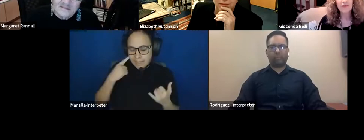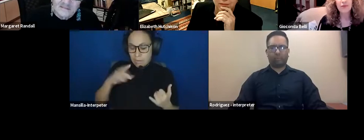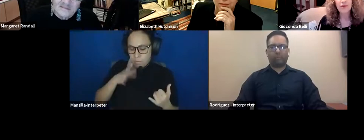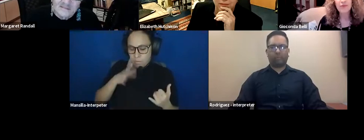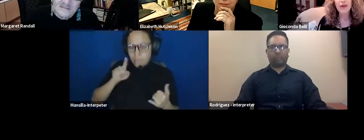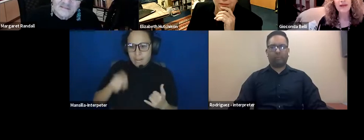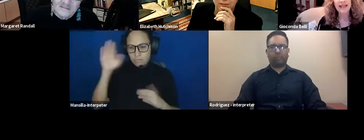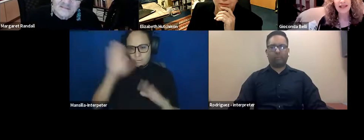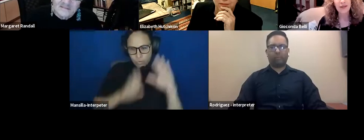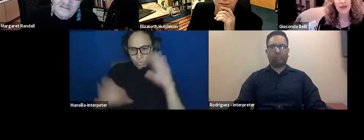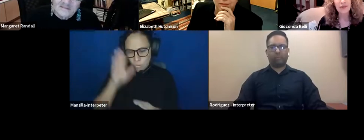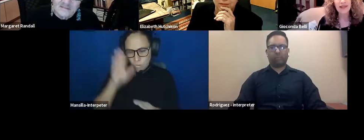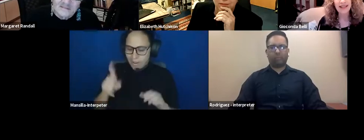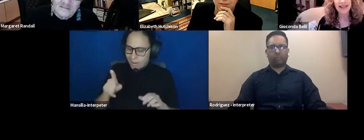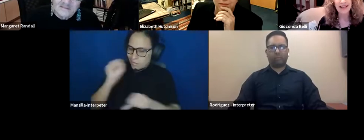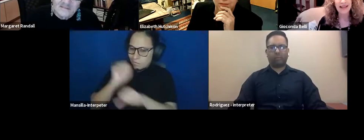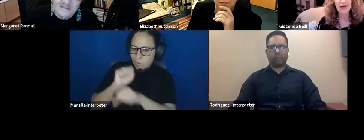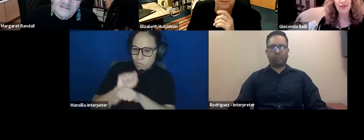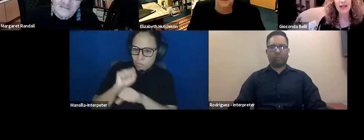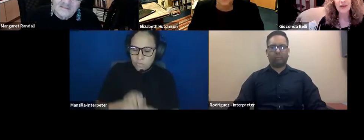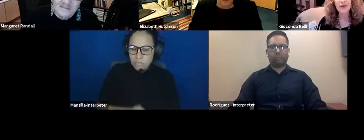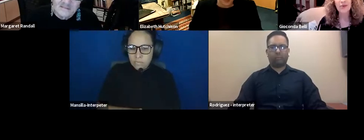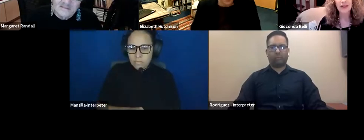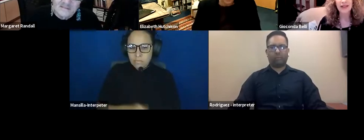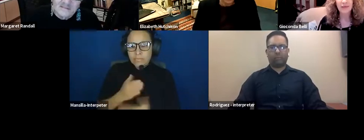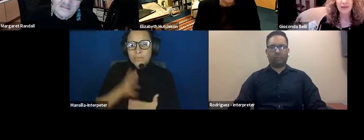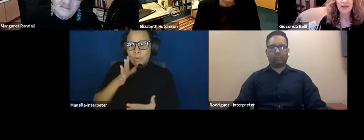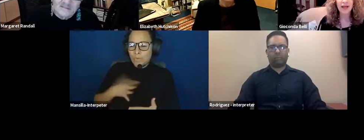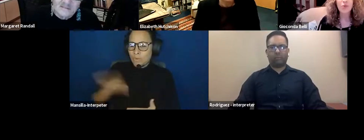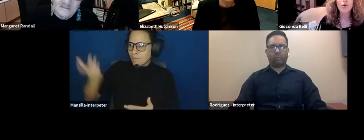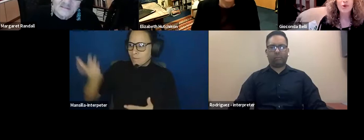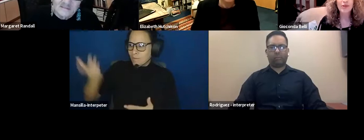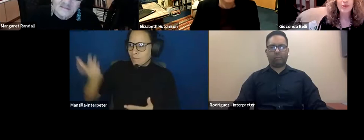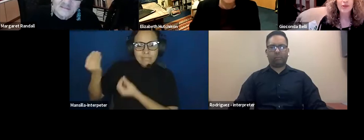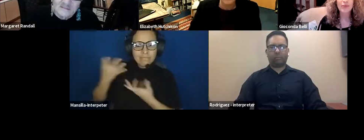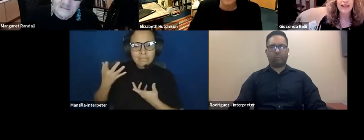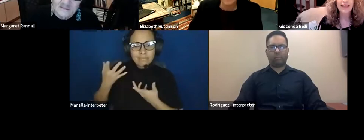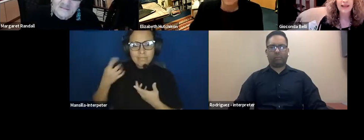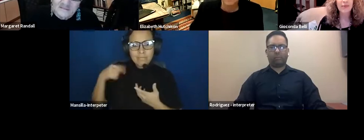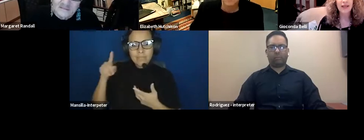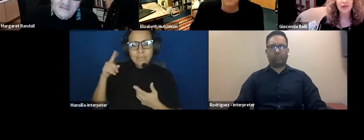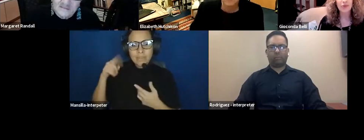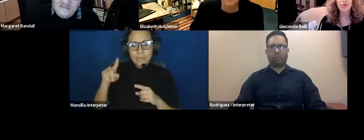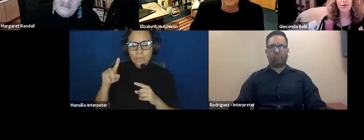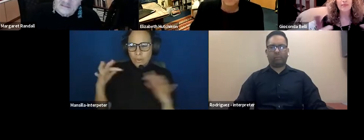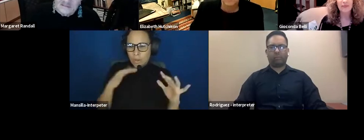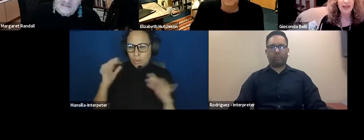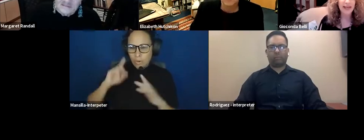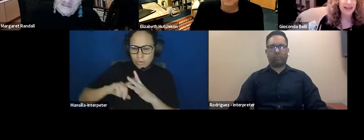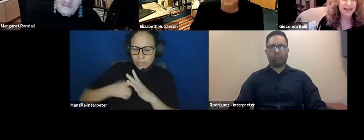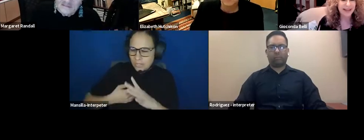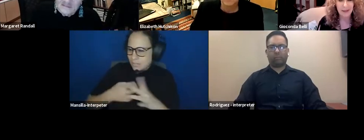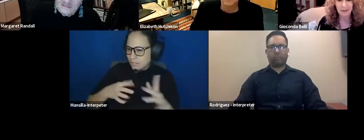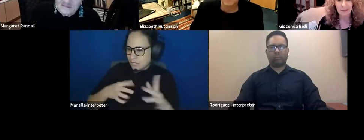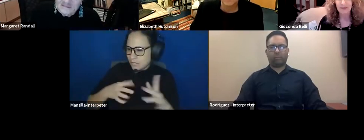some women said to me when, a long time ago, when the Iraq war was going to begin and we had to do some,